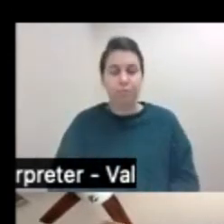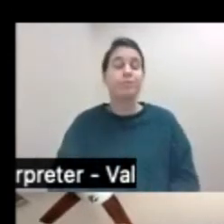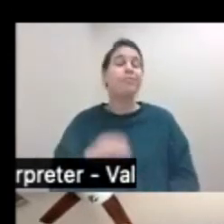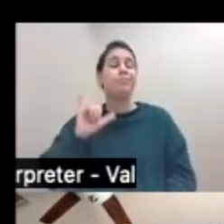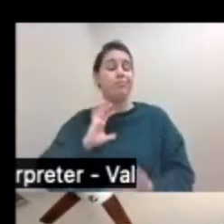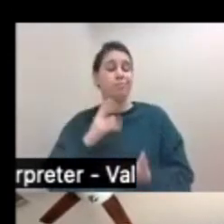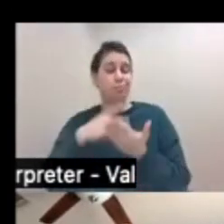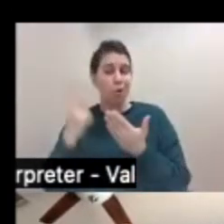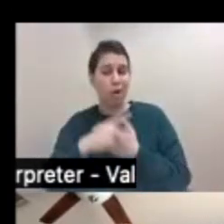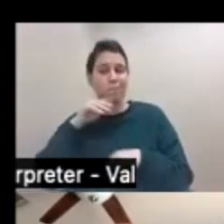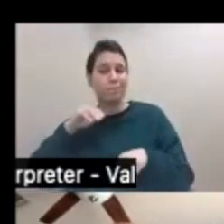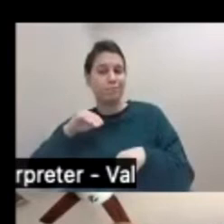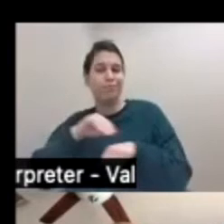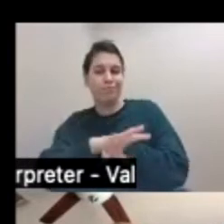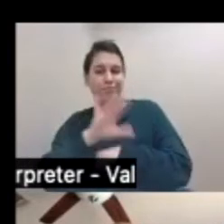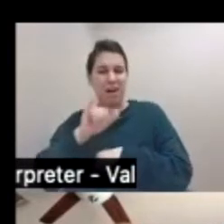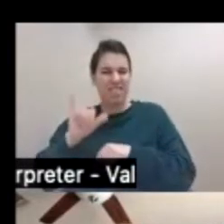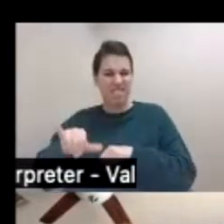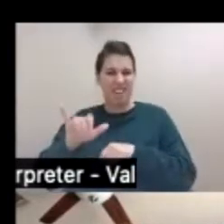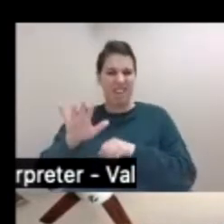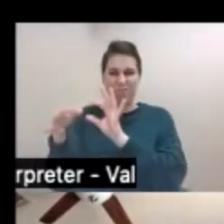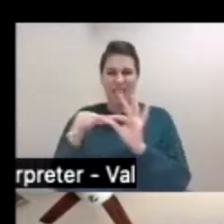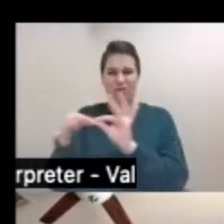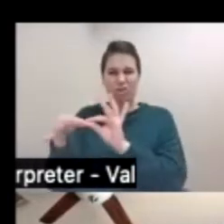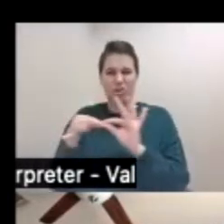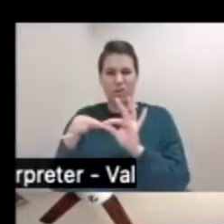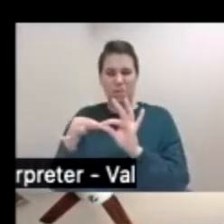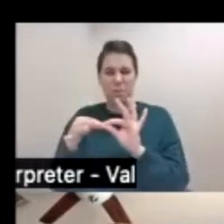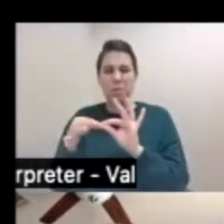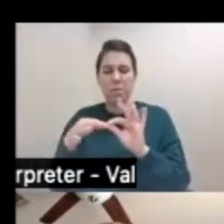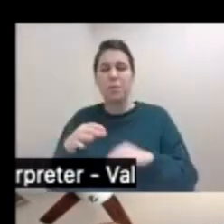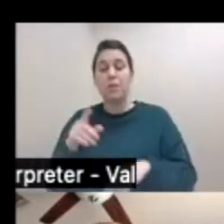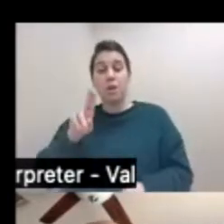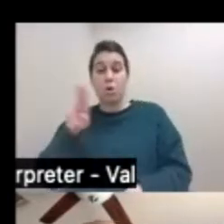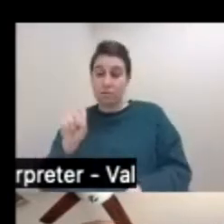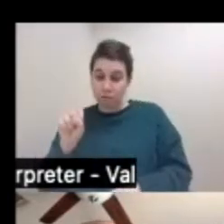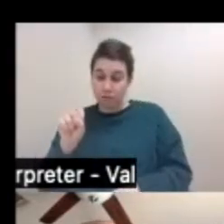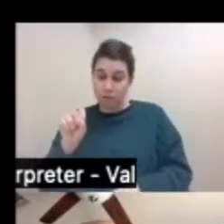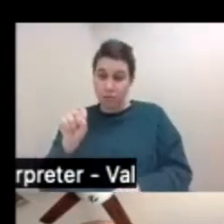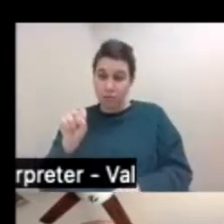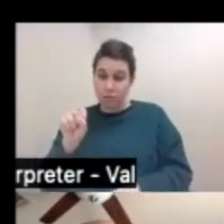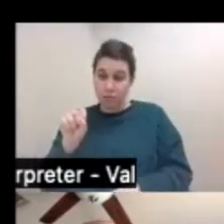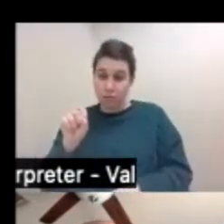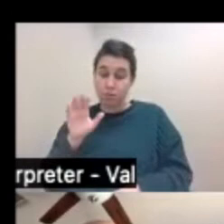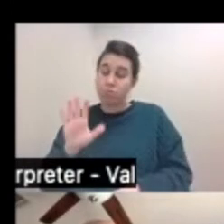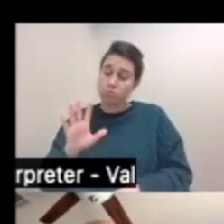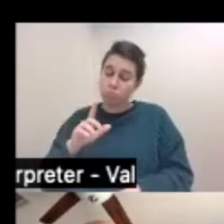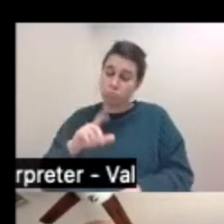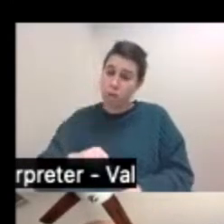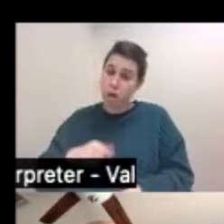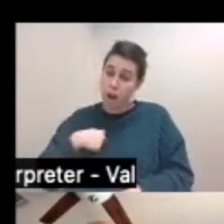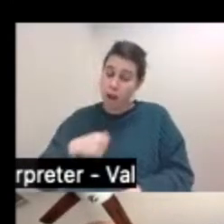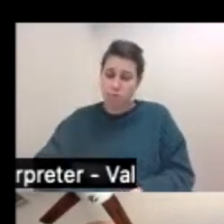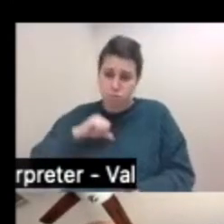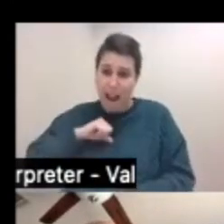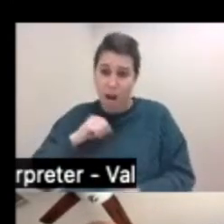very challenging relationship of the United States. The United States, I'm very proud to be finally a citizen of